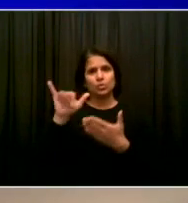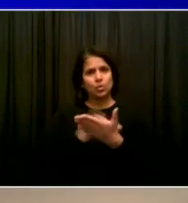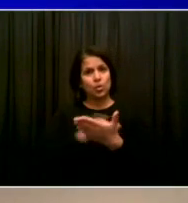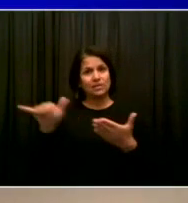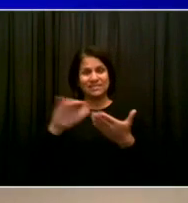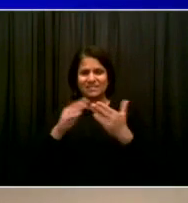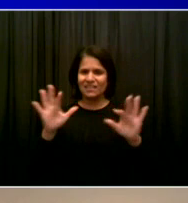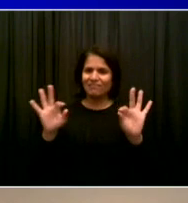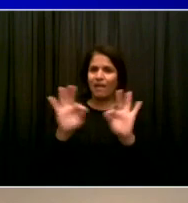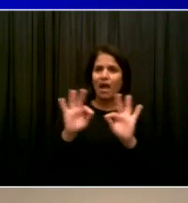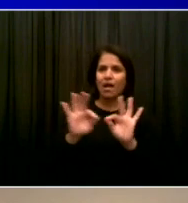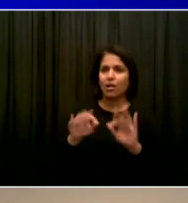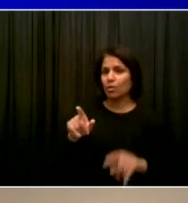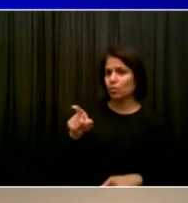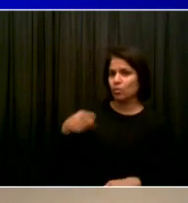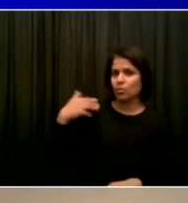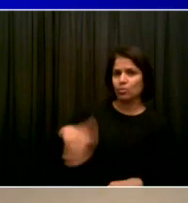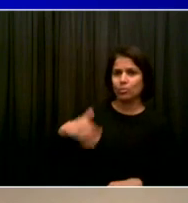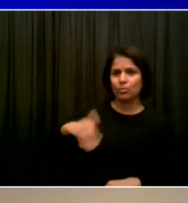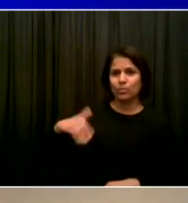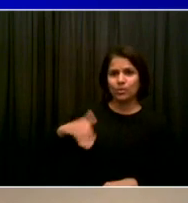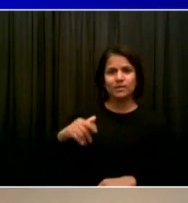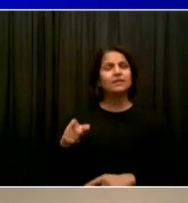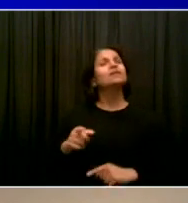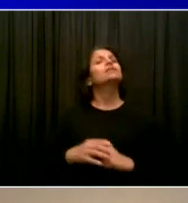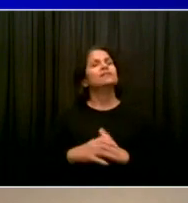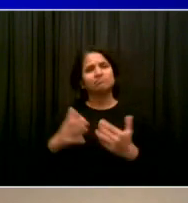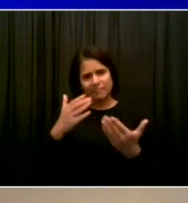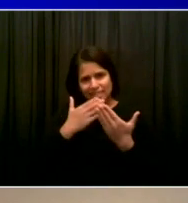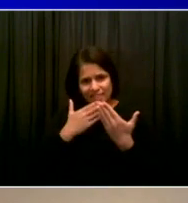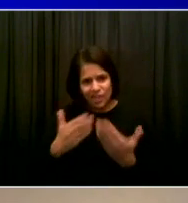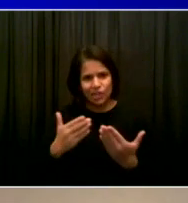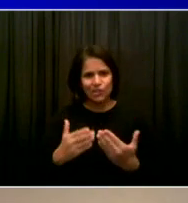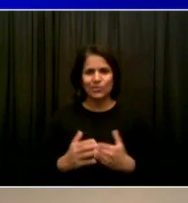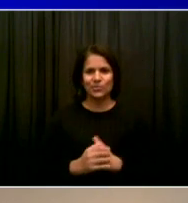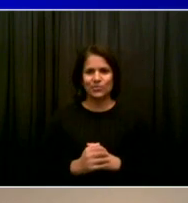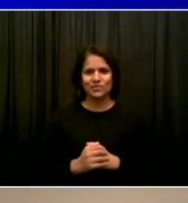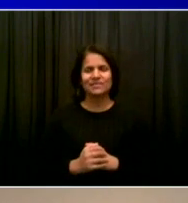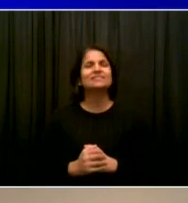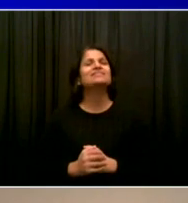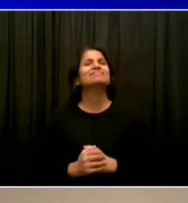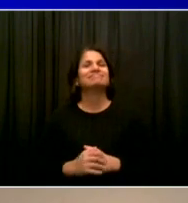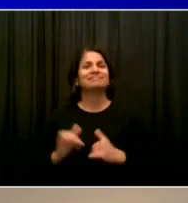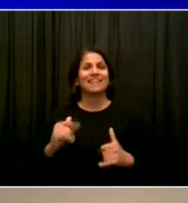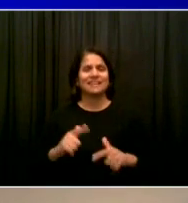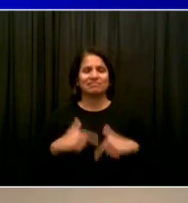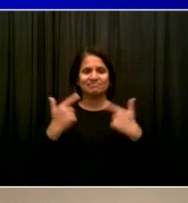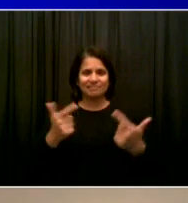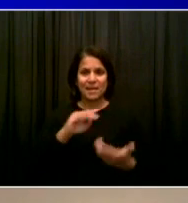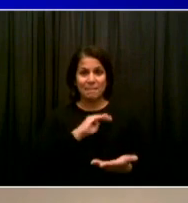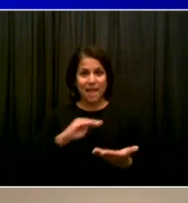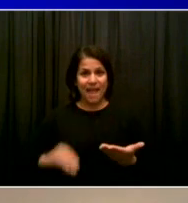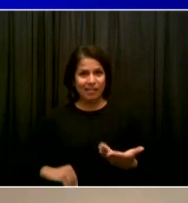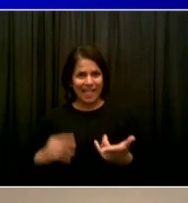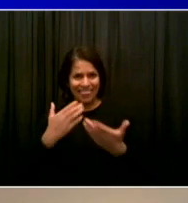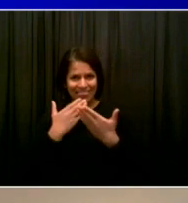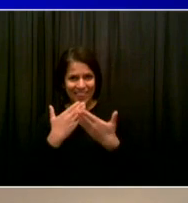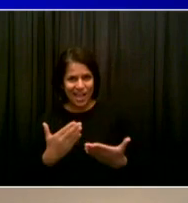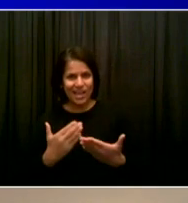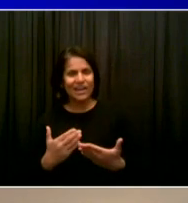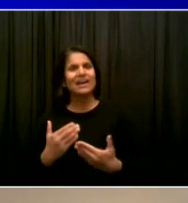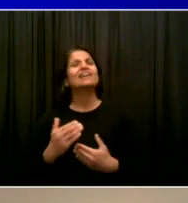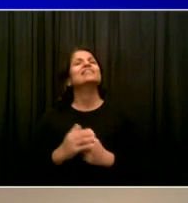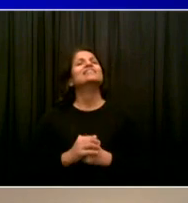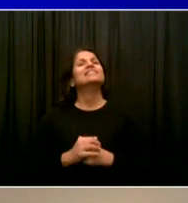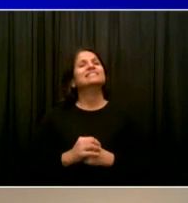you, Bill. And thank you, Shirlane McCray. And the last thing I want to say is very personal. Shirlane and I, over the years,